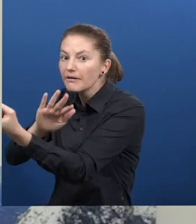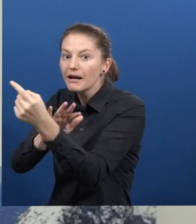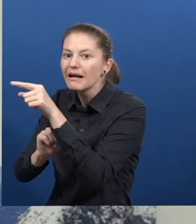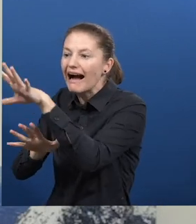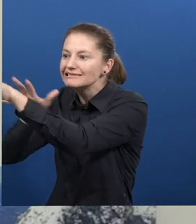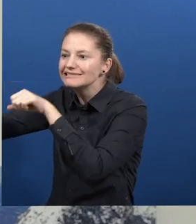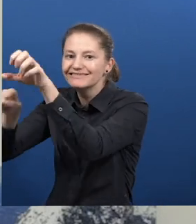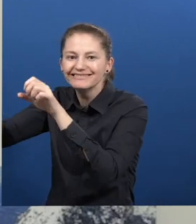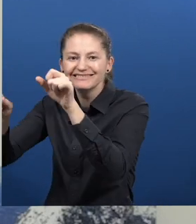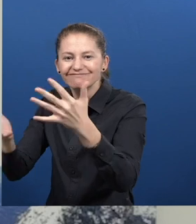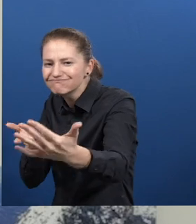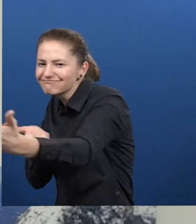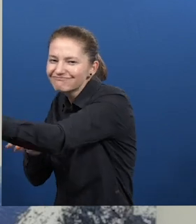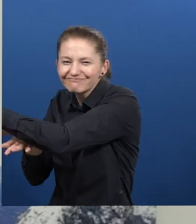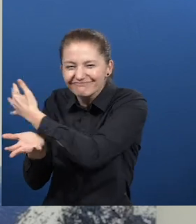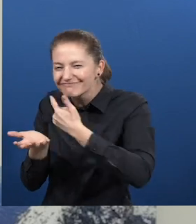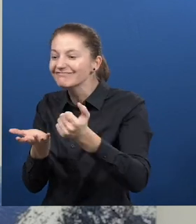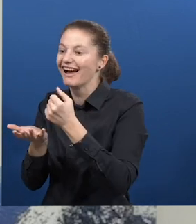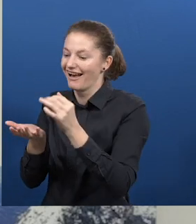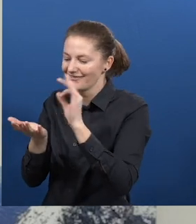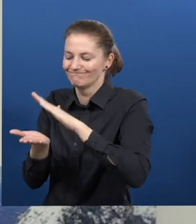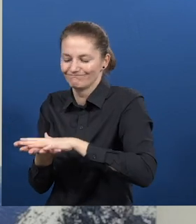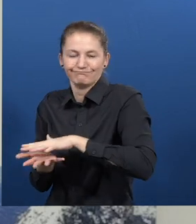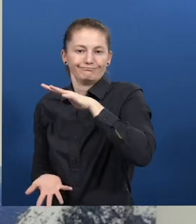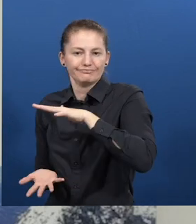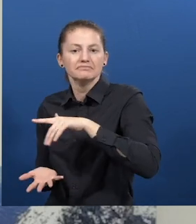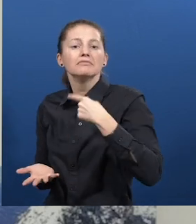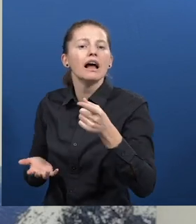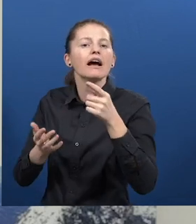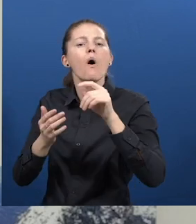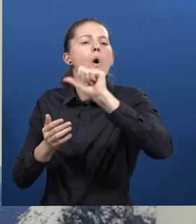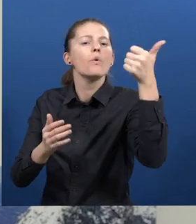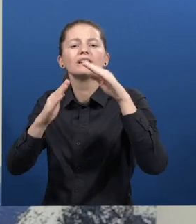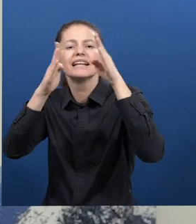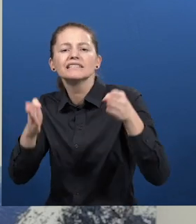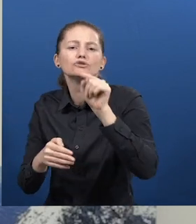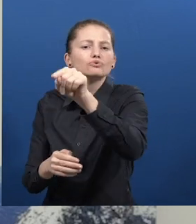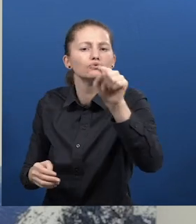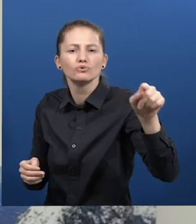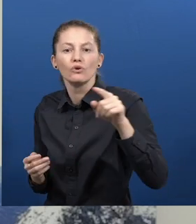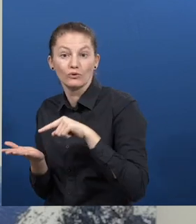private institutions so that they can also implement these good practices in their own training processes.